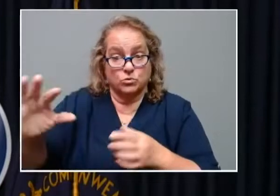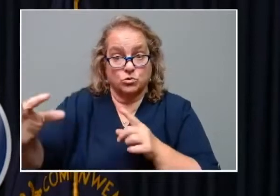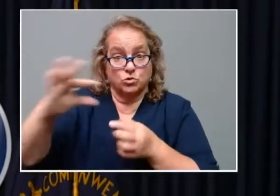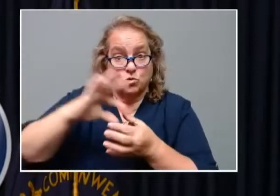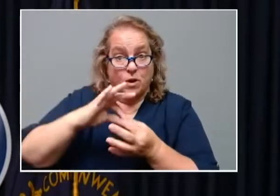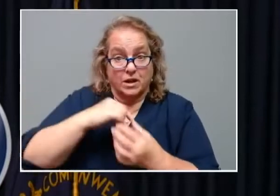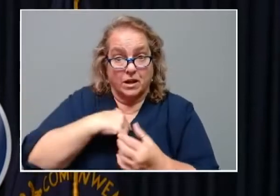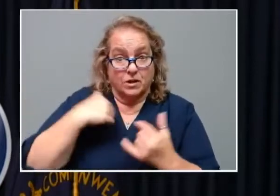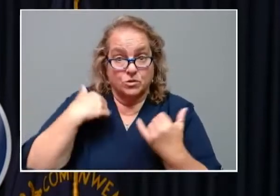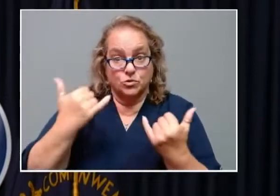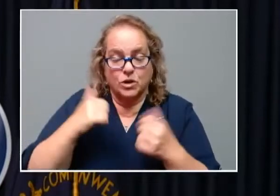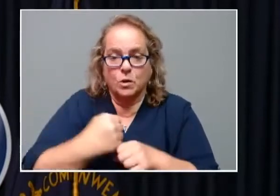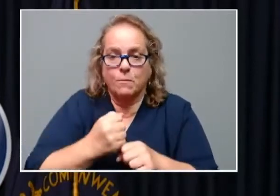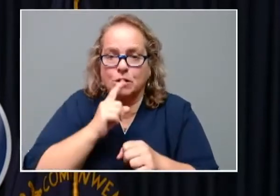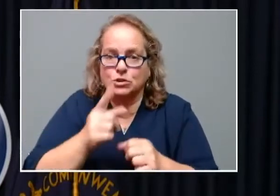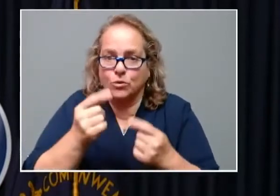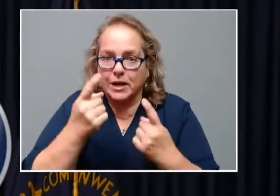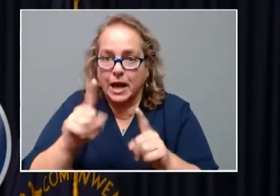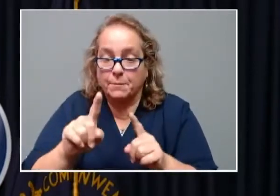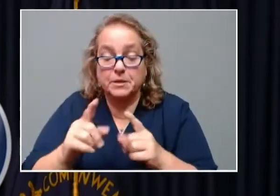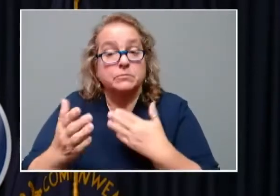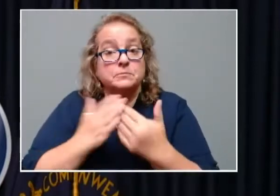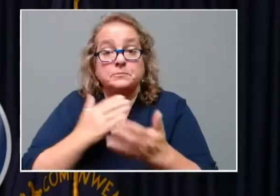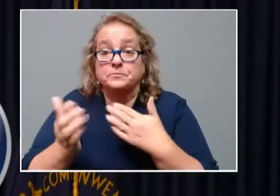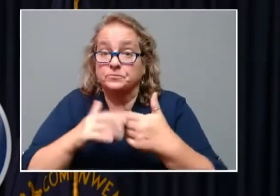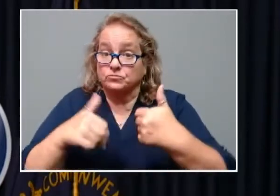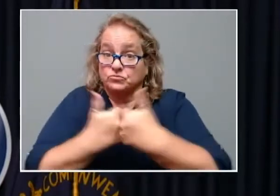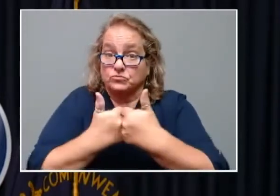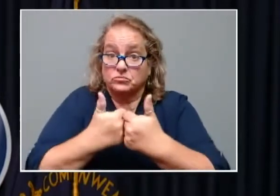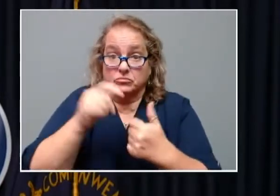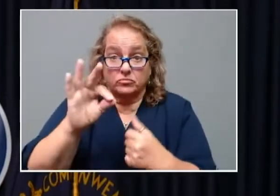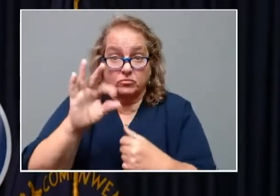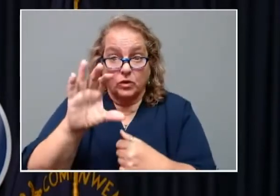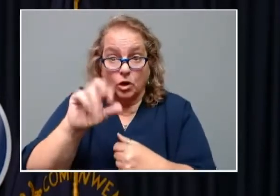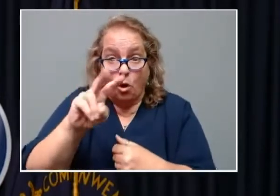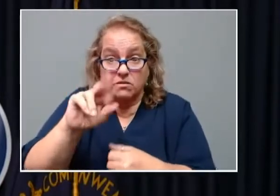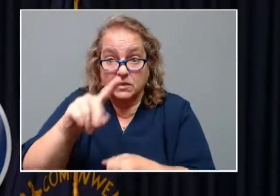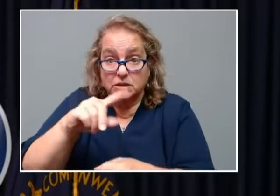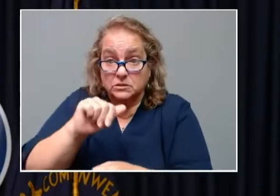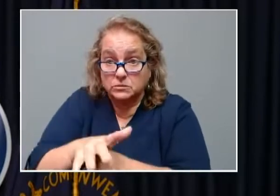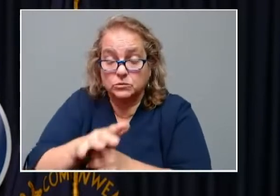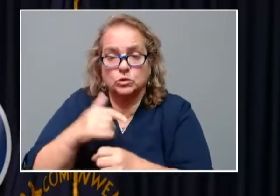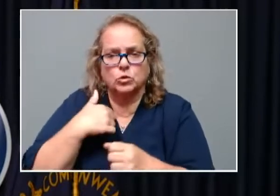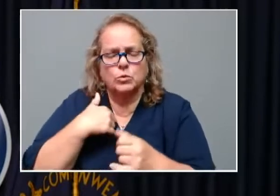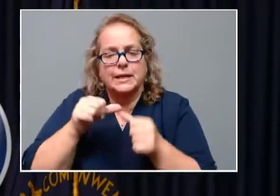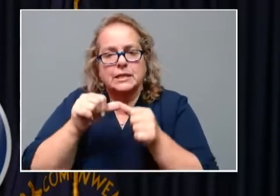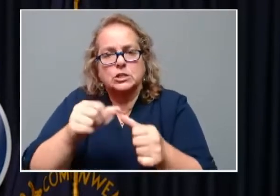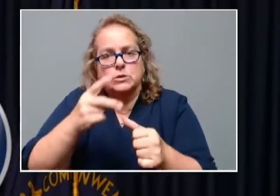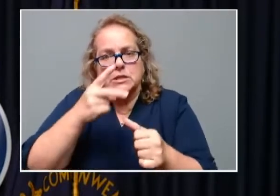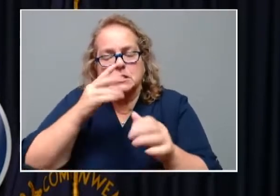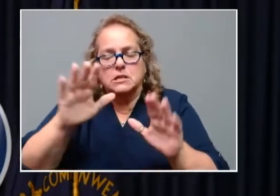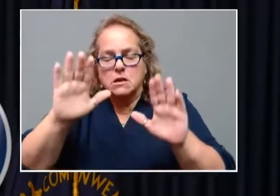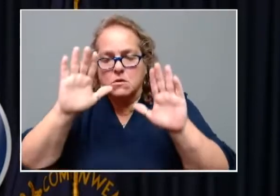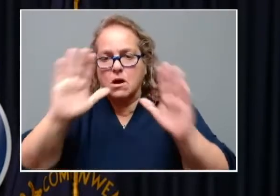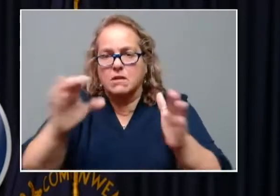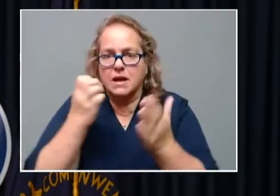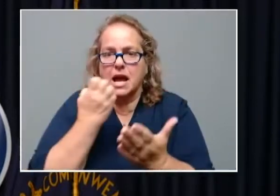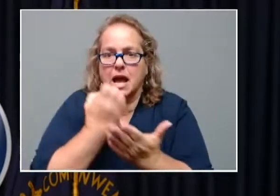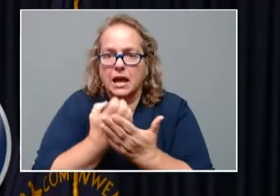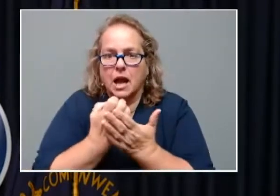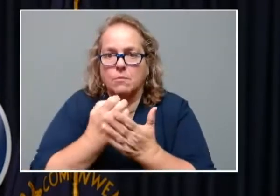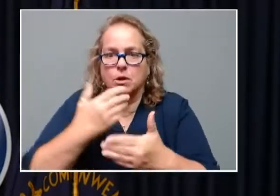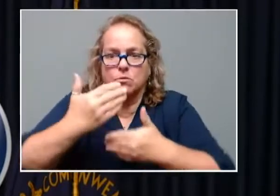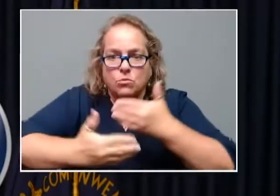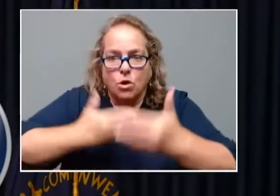Despite the challenges posed by COVID, we continue to see amazing economic progress across the Commonwealth week